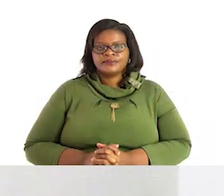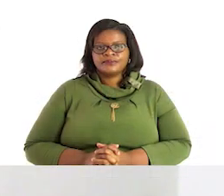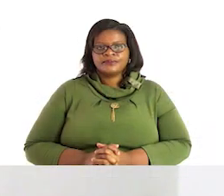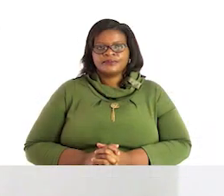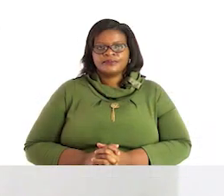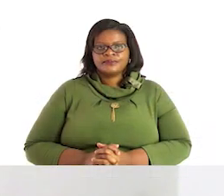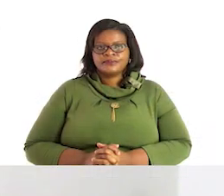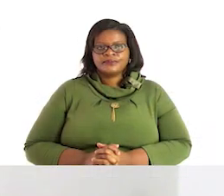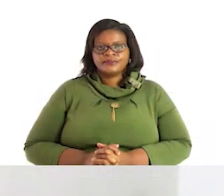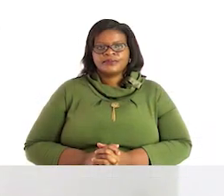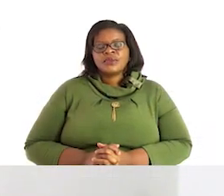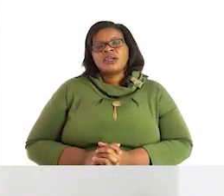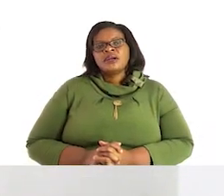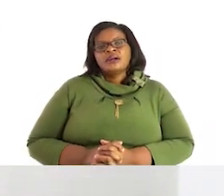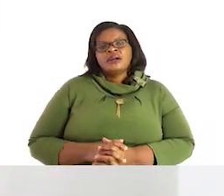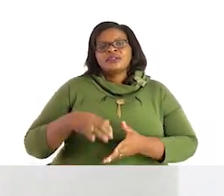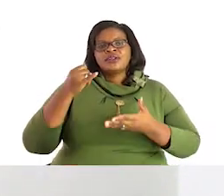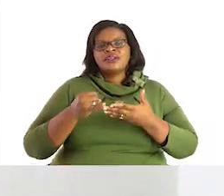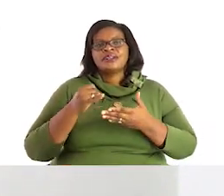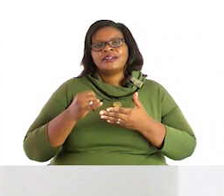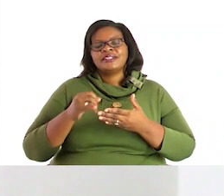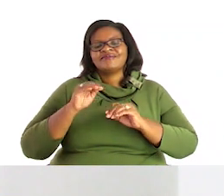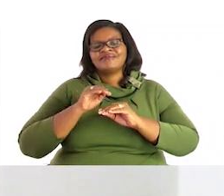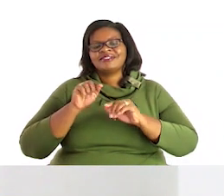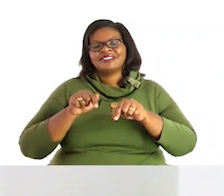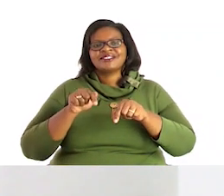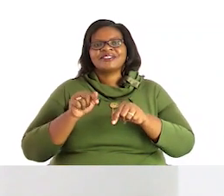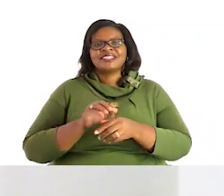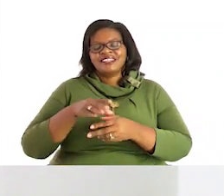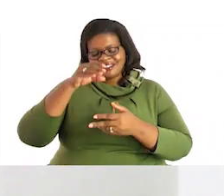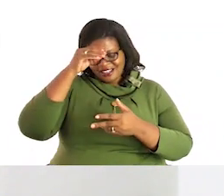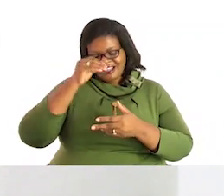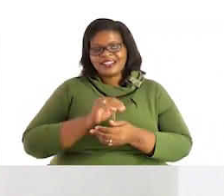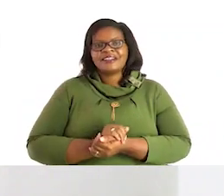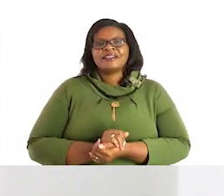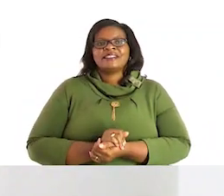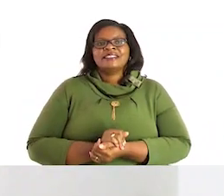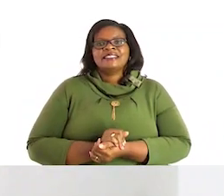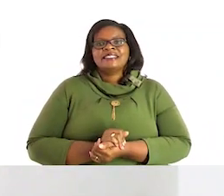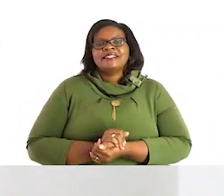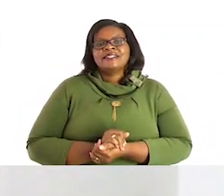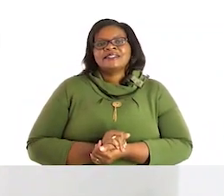we have come to the end of our lesson so now let us sanitize our hands